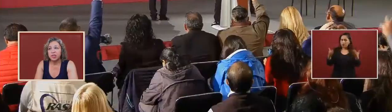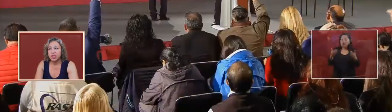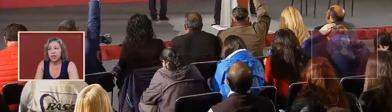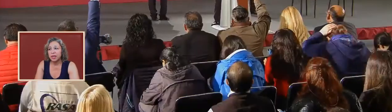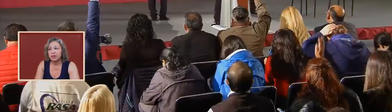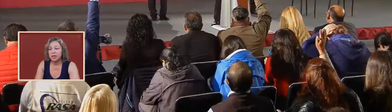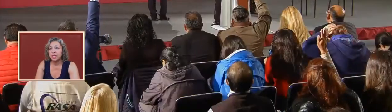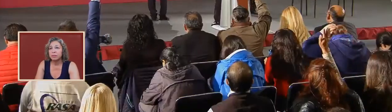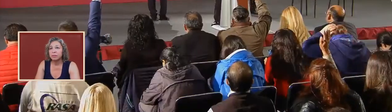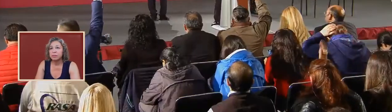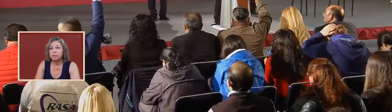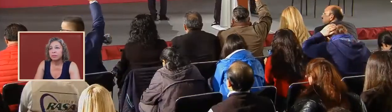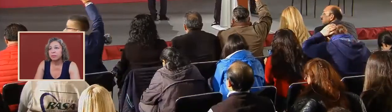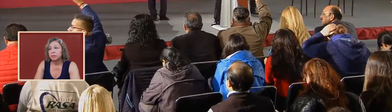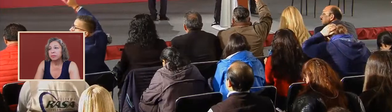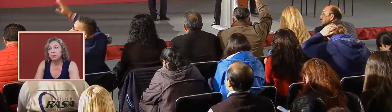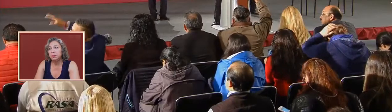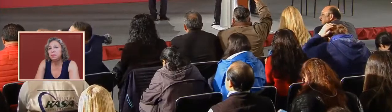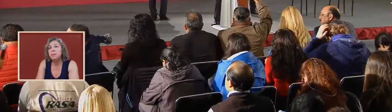professional activity